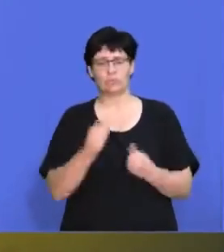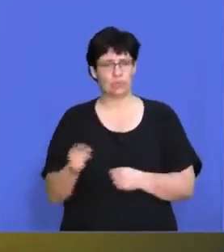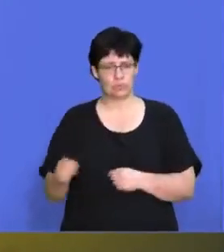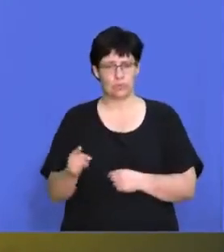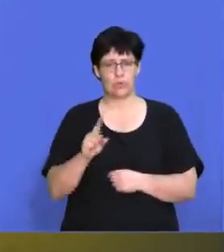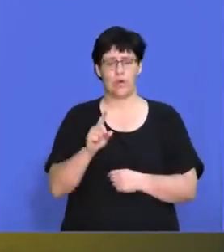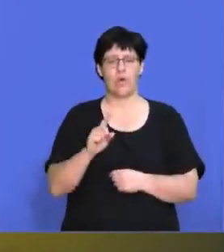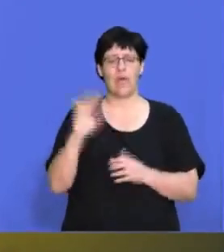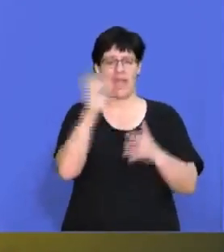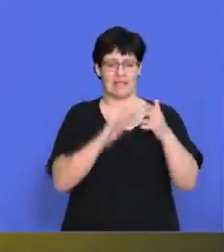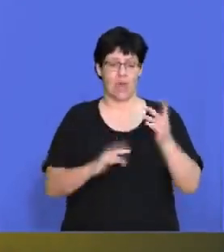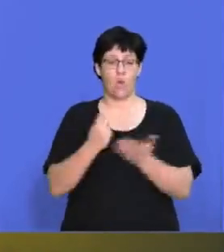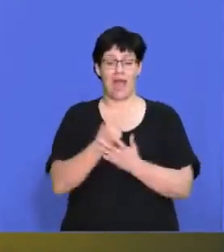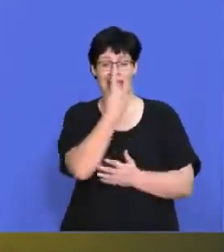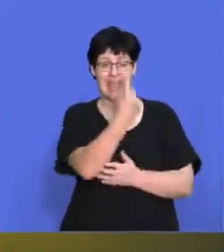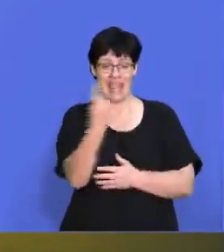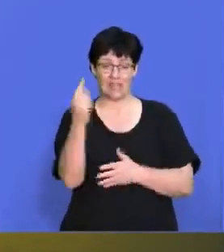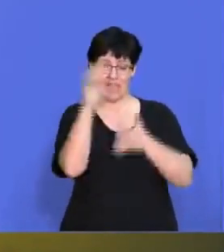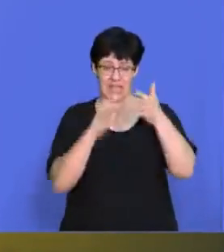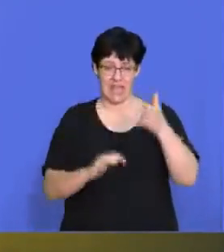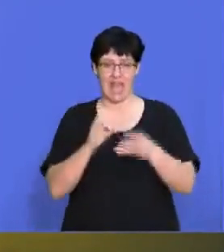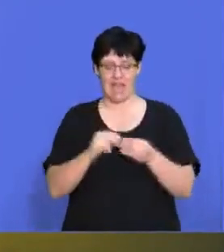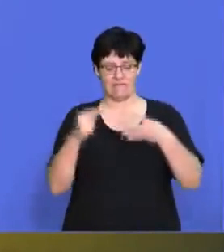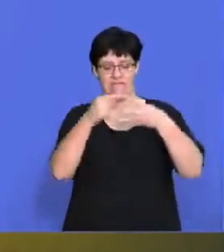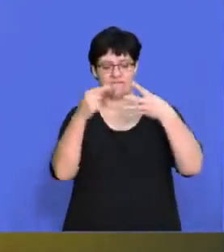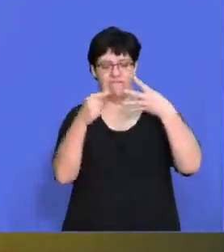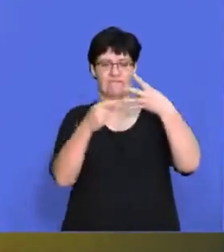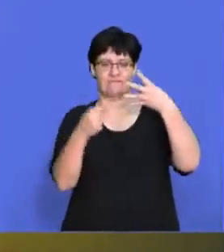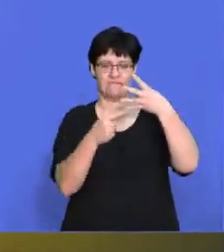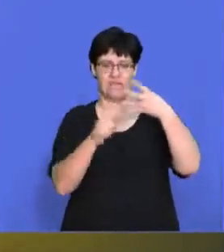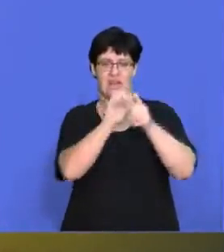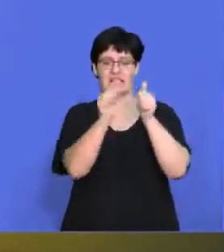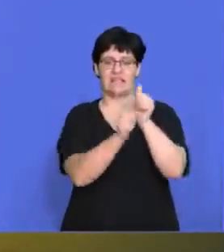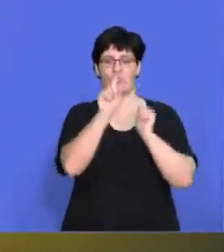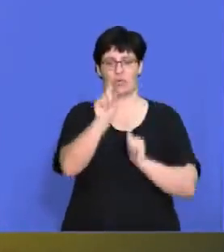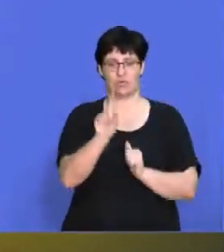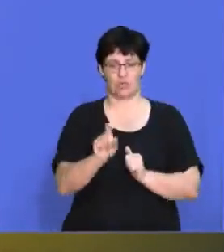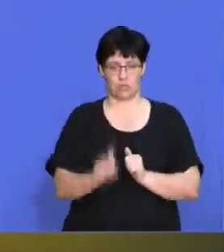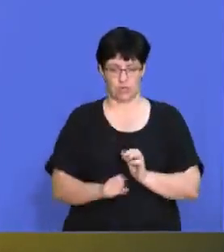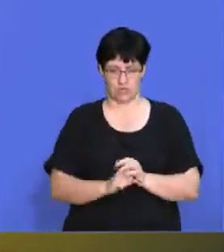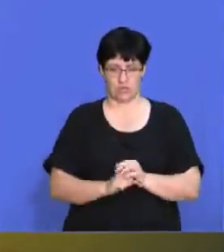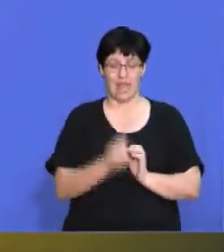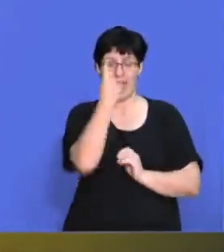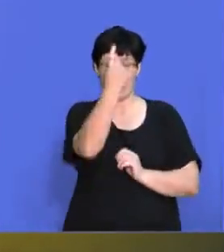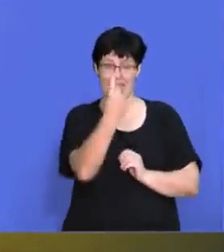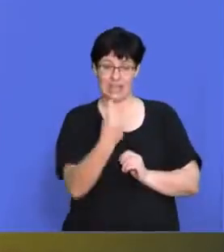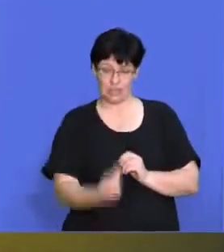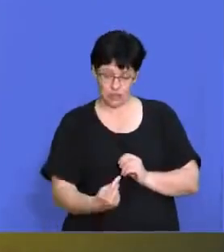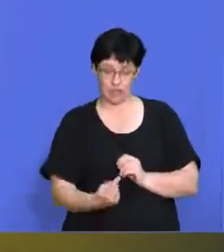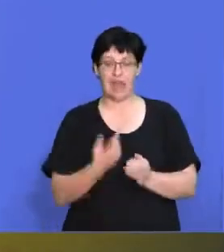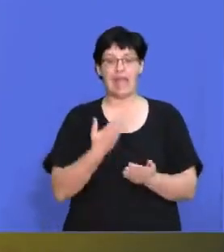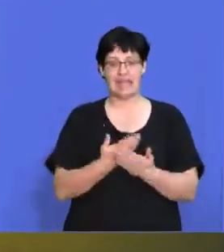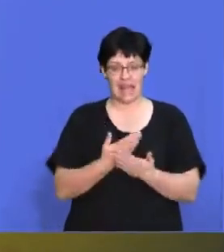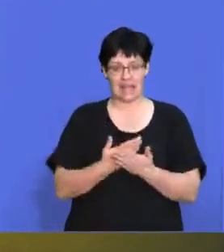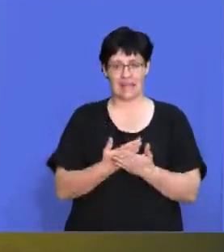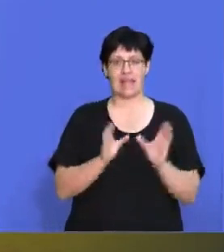doing this essay question now? Because every essay will have four sub-questions in it, and each one of those sub-questions could be